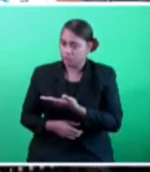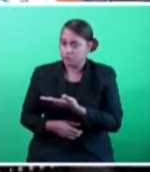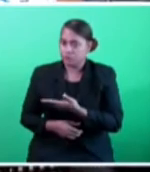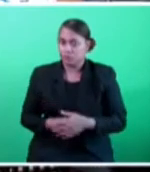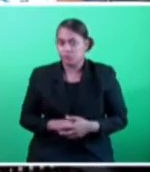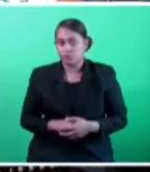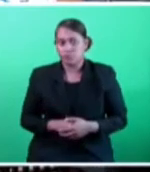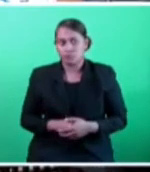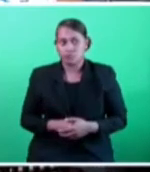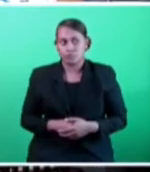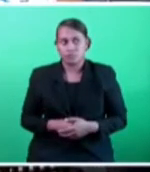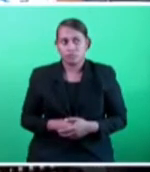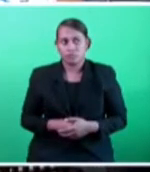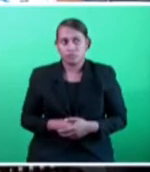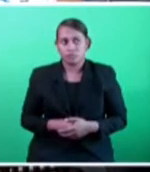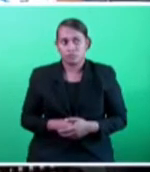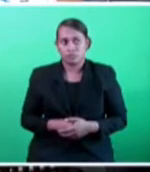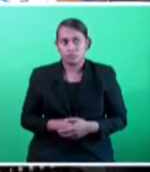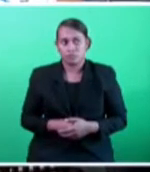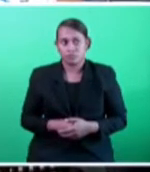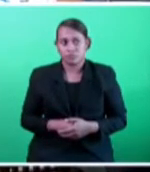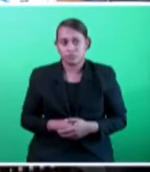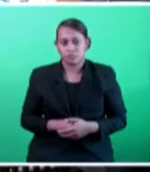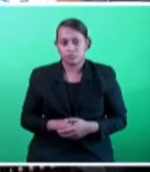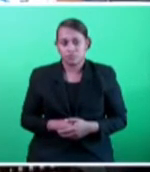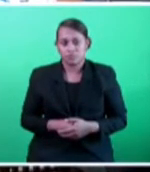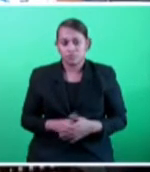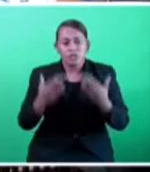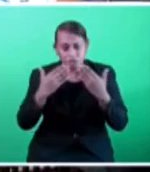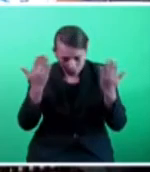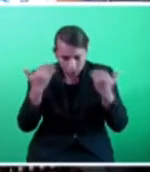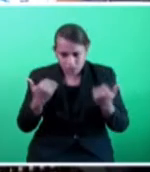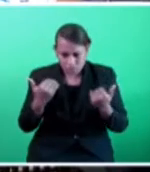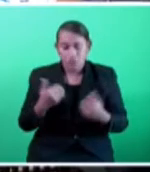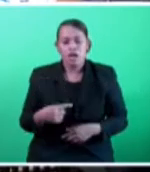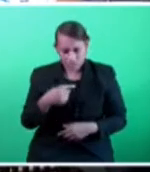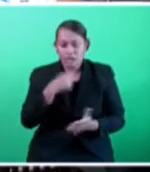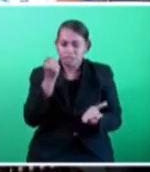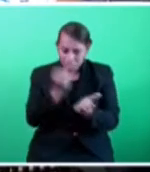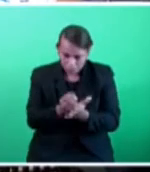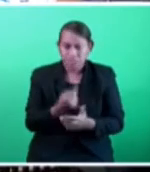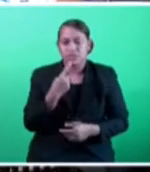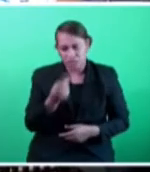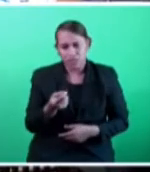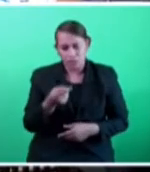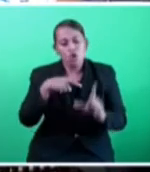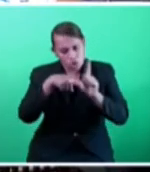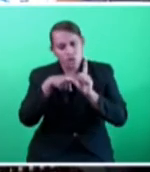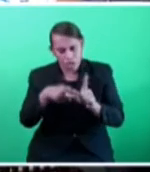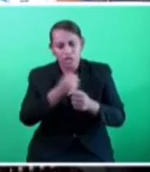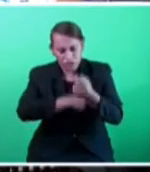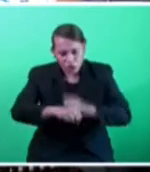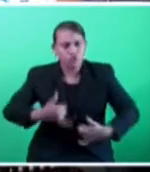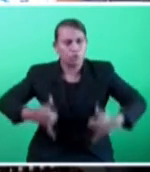Thank you, Mr. Speaker Say. I stand by what I have said, that youths will be the champions for